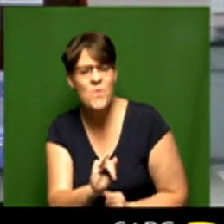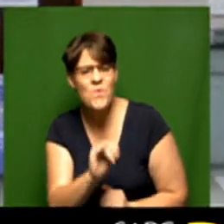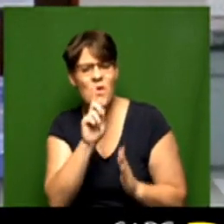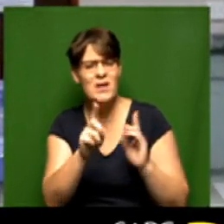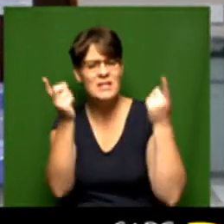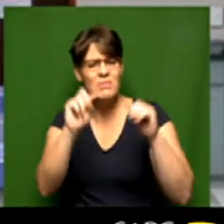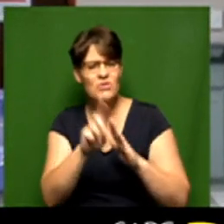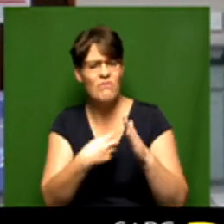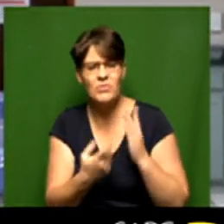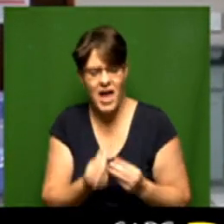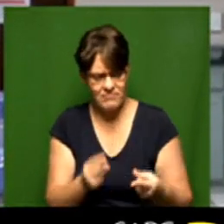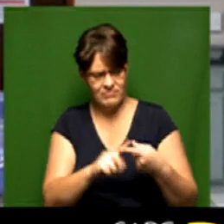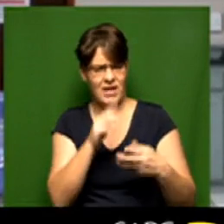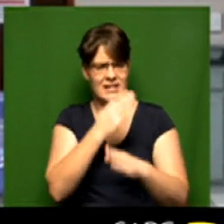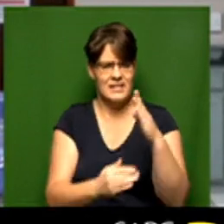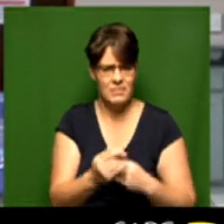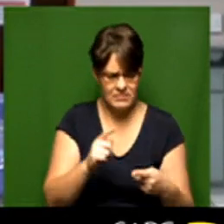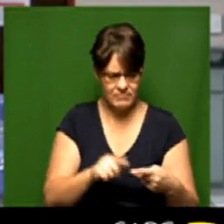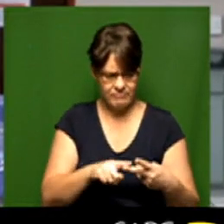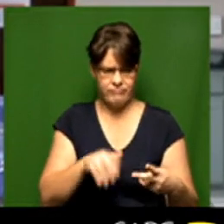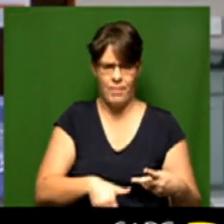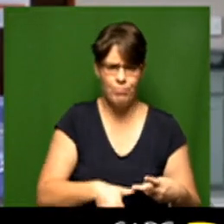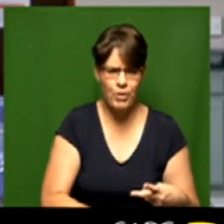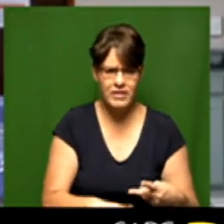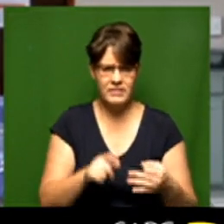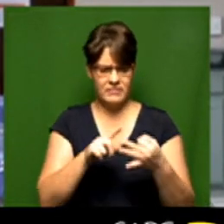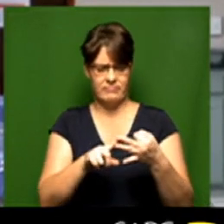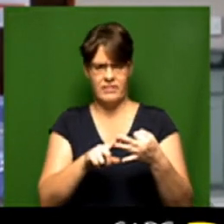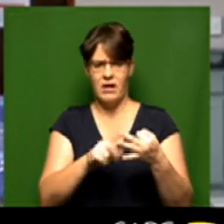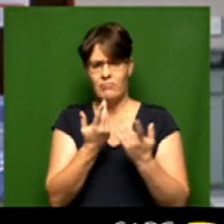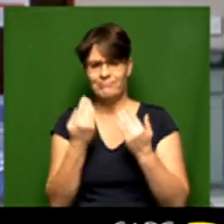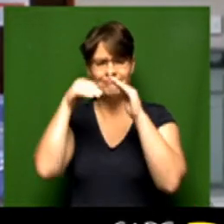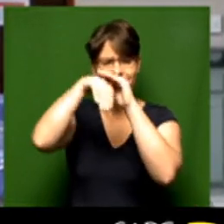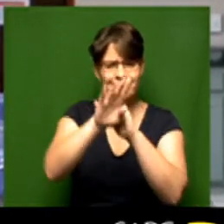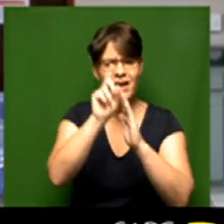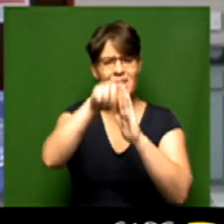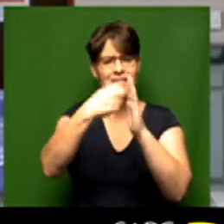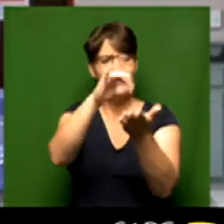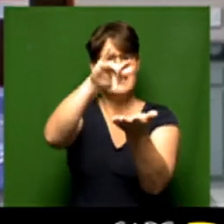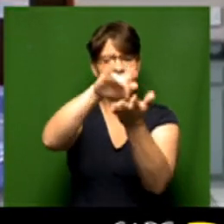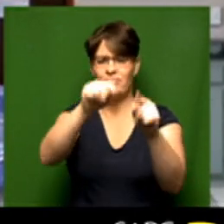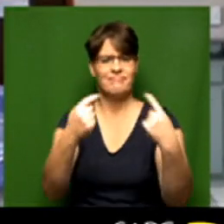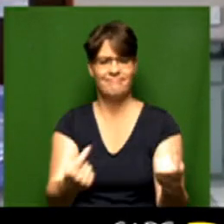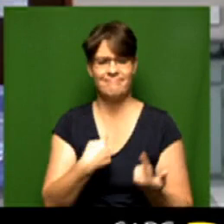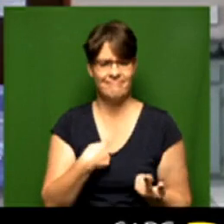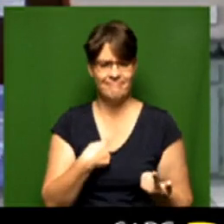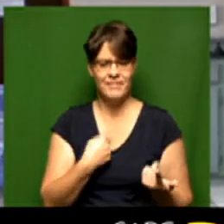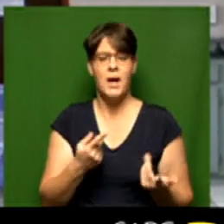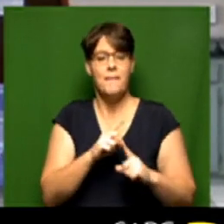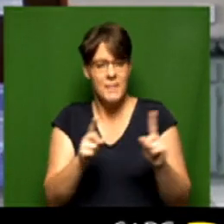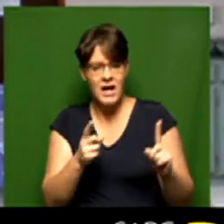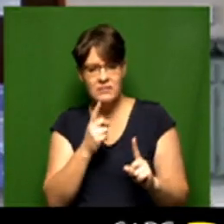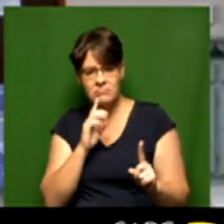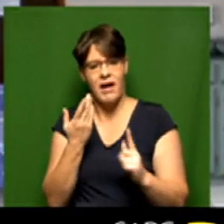have disabilities who are pregnant who simply cannot get to a voting station but also you